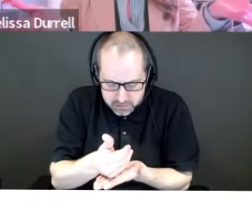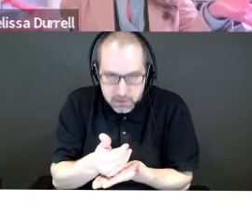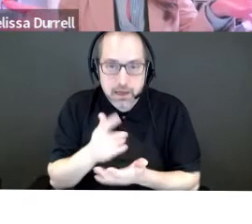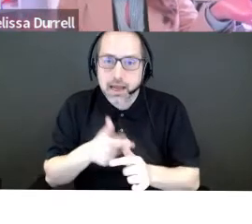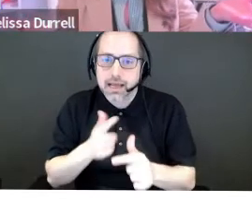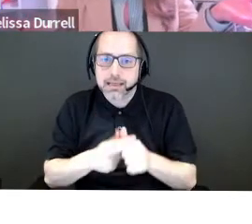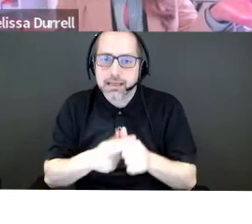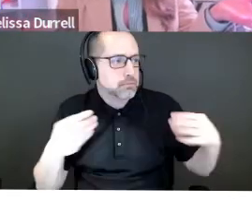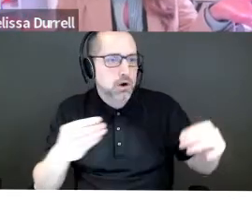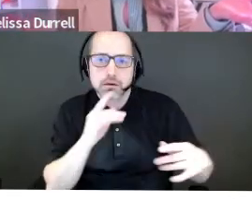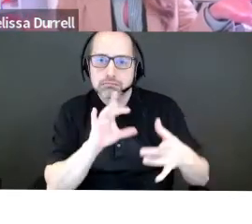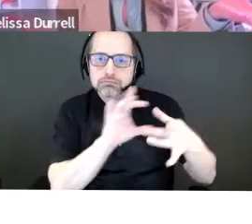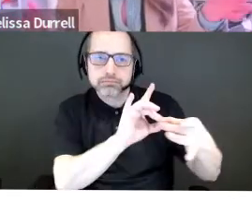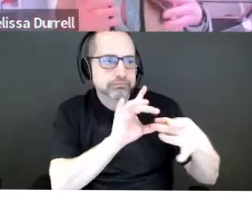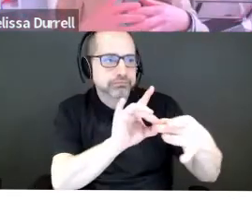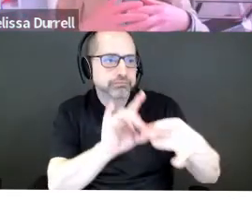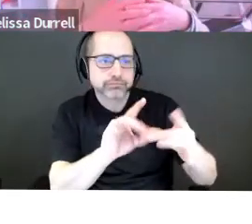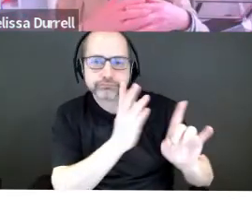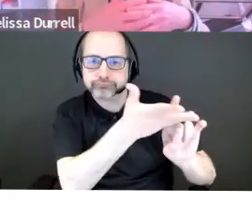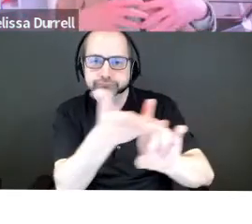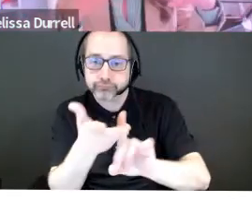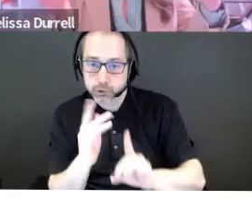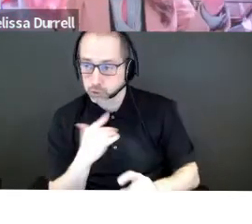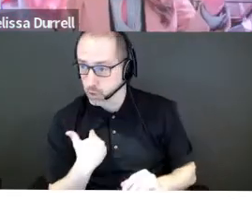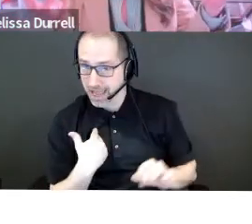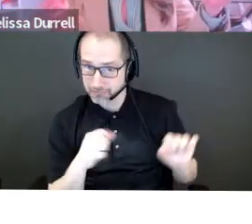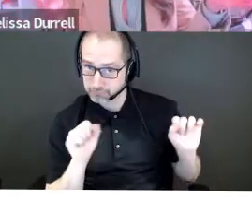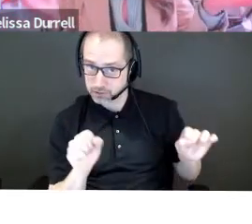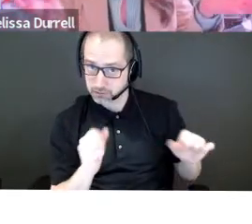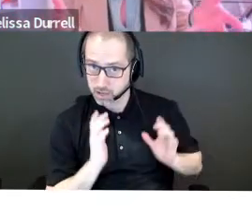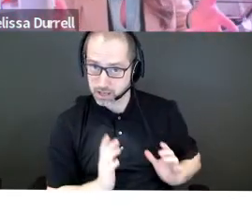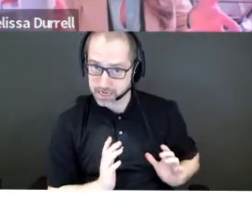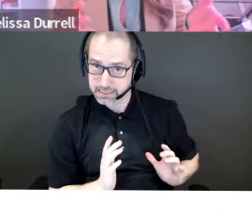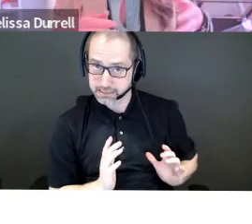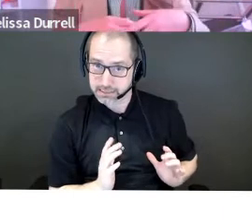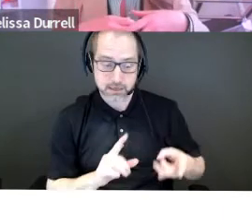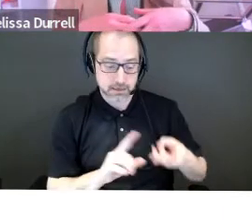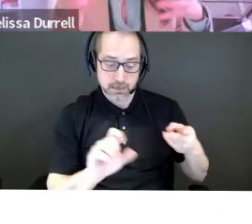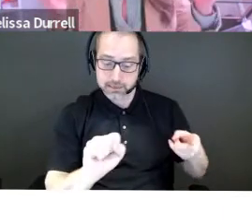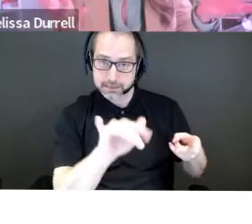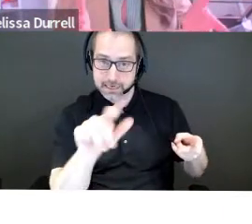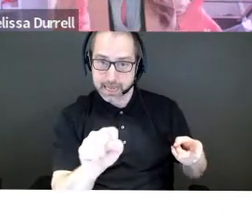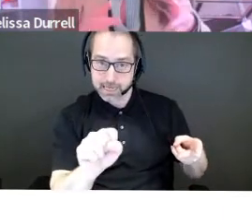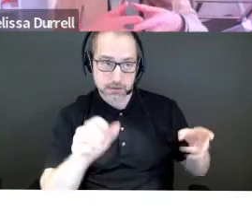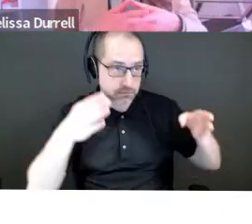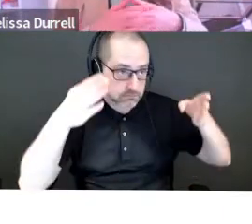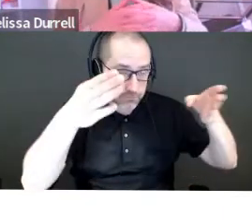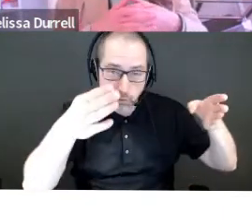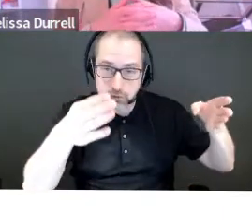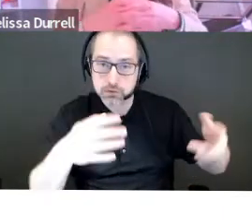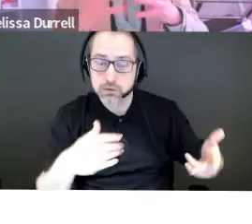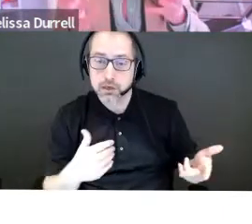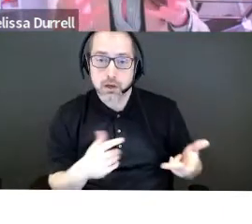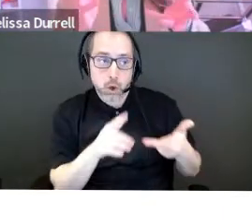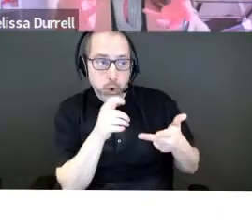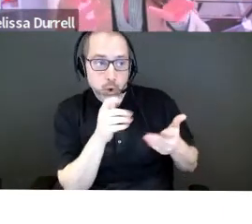So how are you, do you have potential clients at this point? Um, do you have a, do you have a sales funnel, uh, who's buying from you?